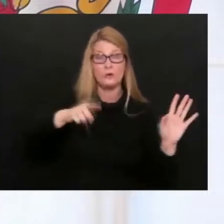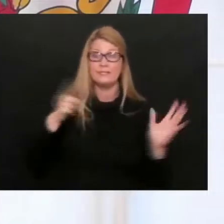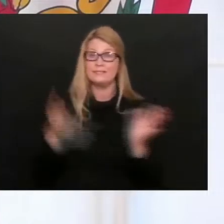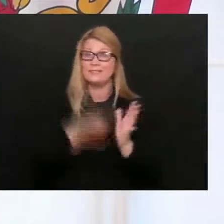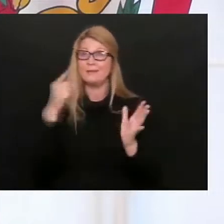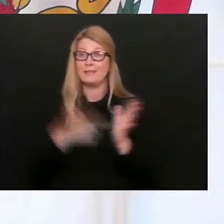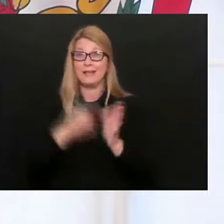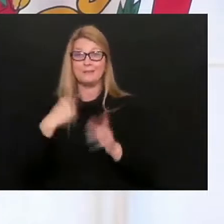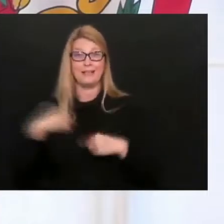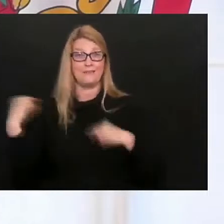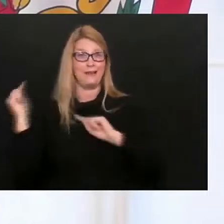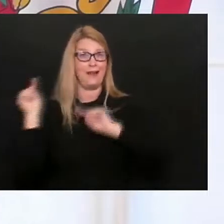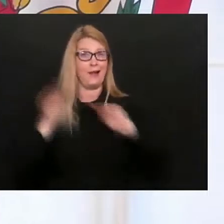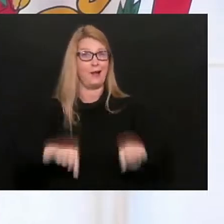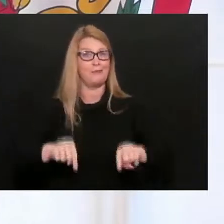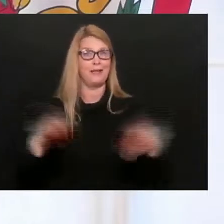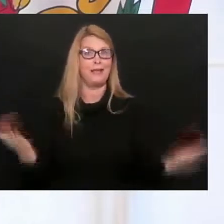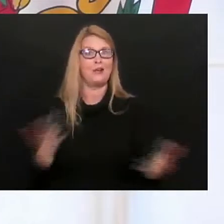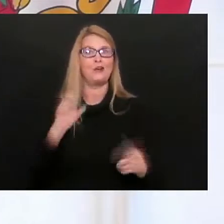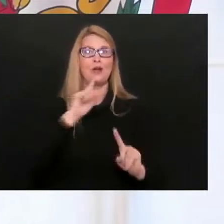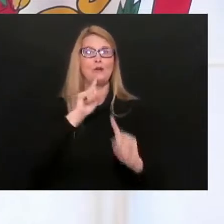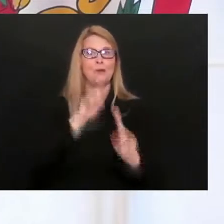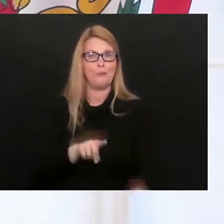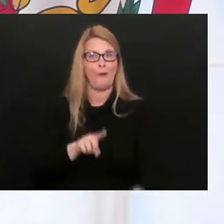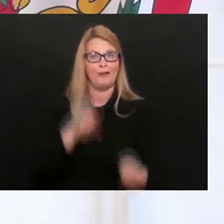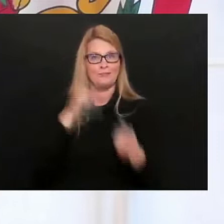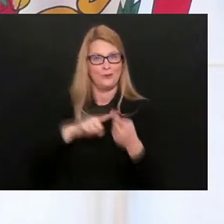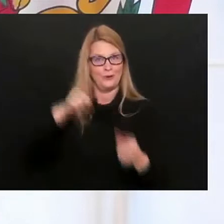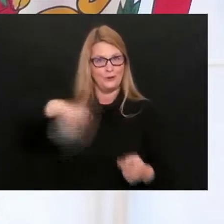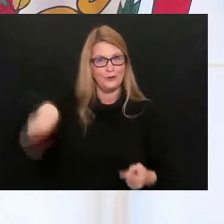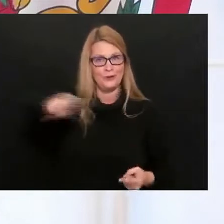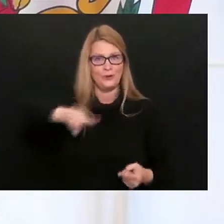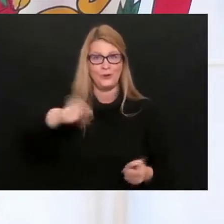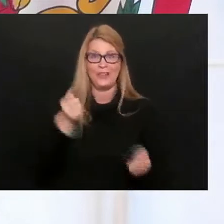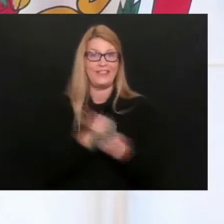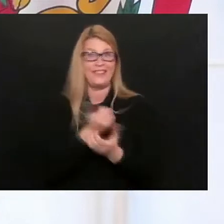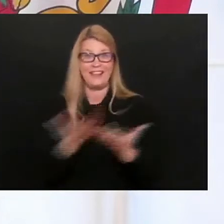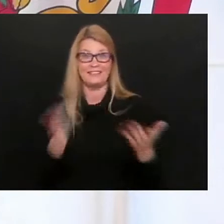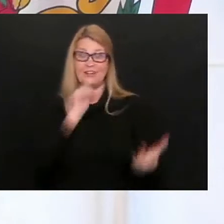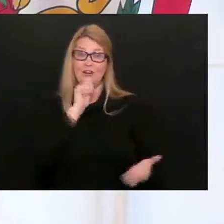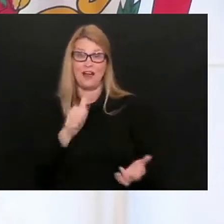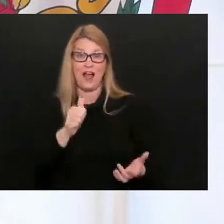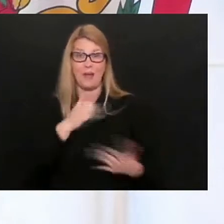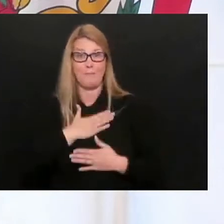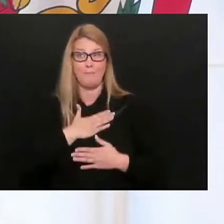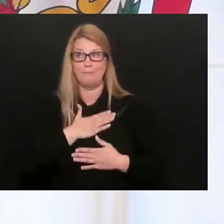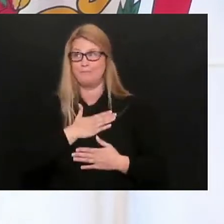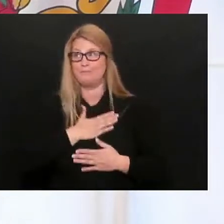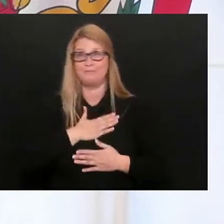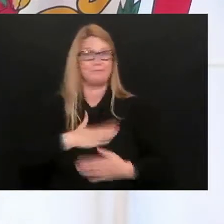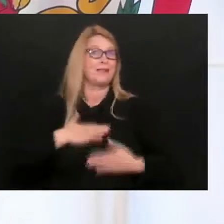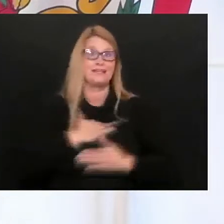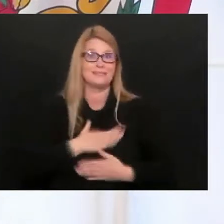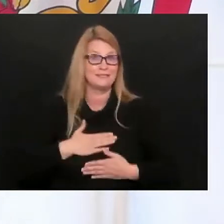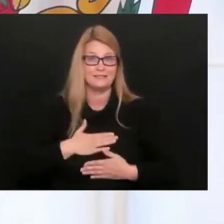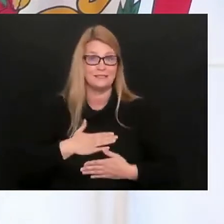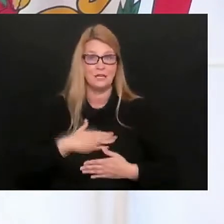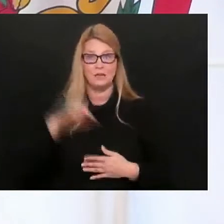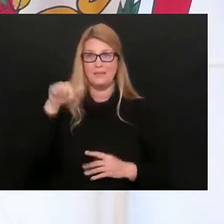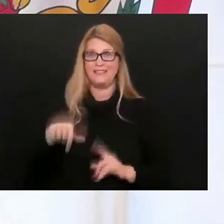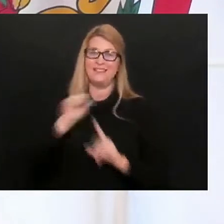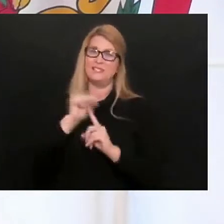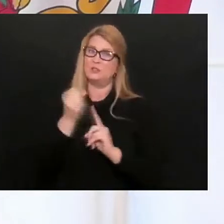out and report to you things that are not very pleasant. But this situation is totally